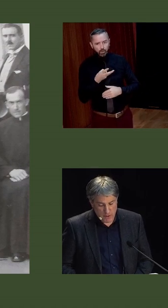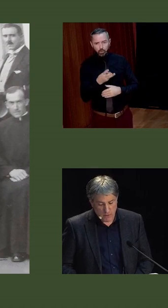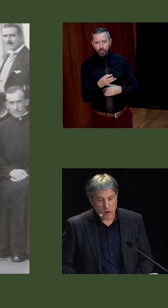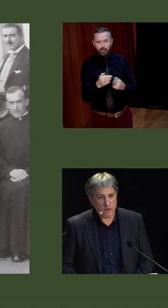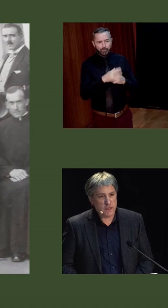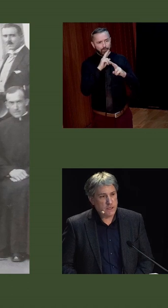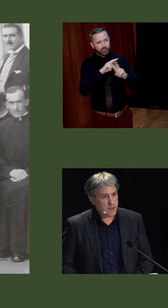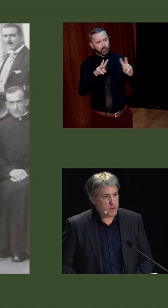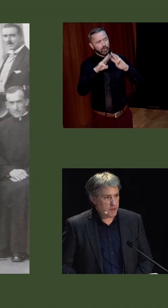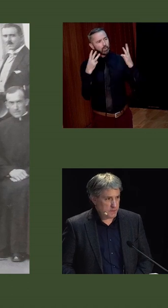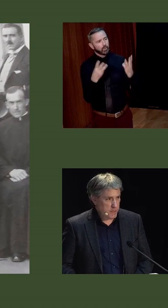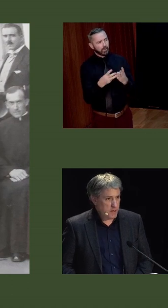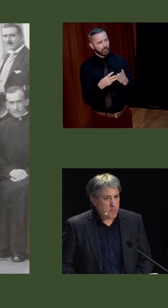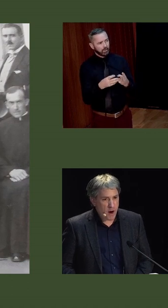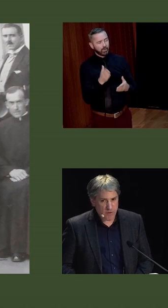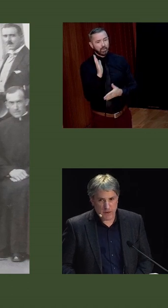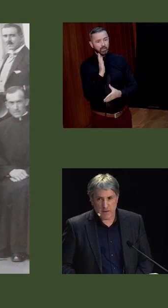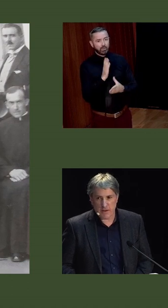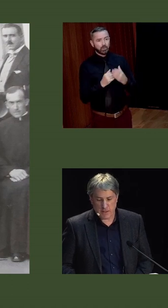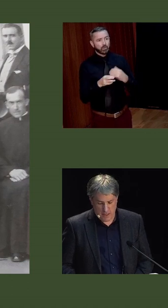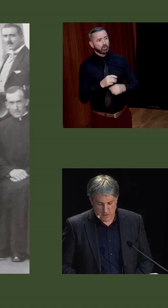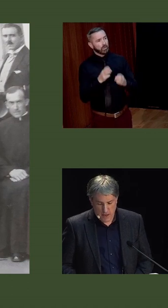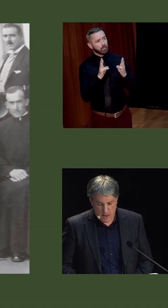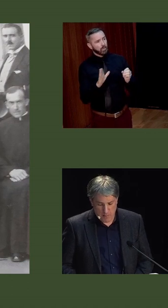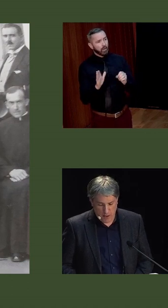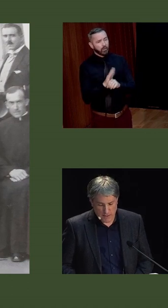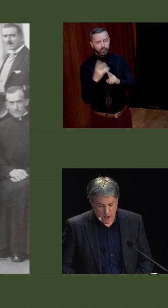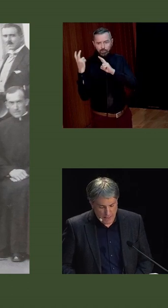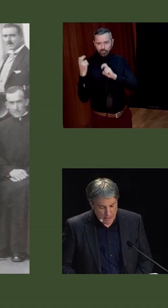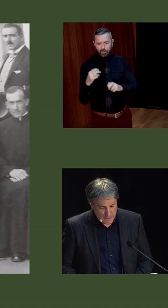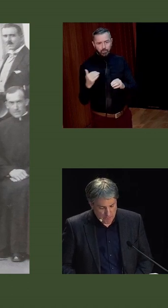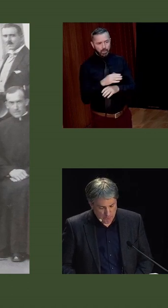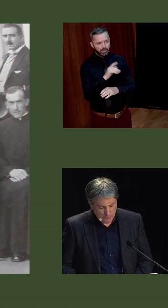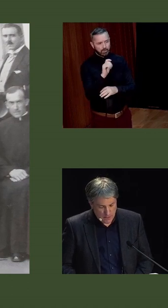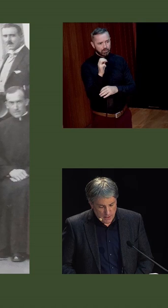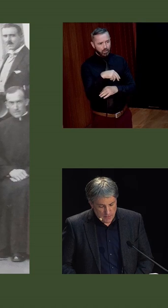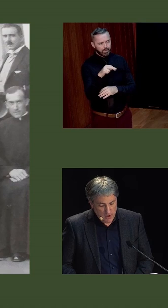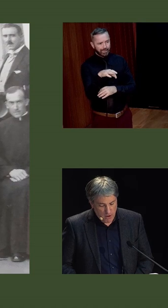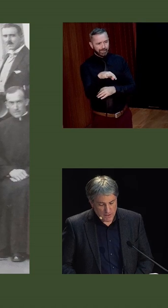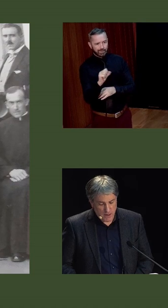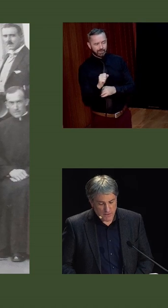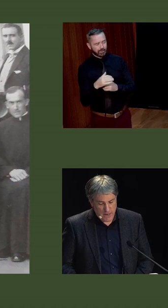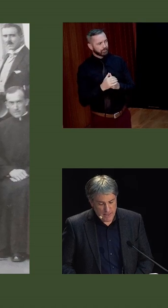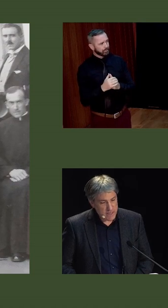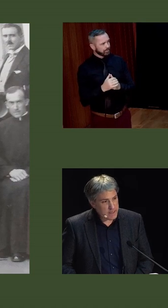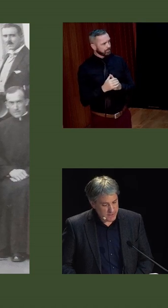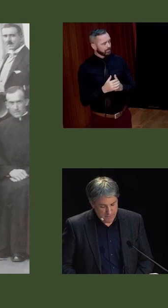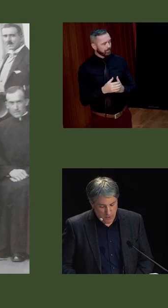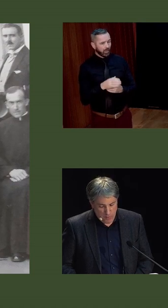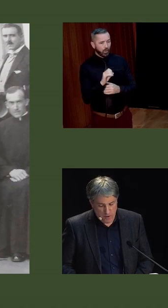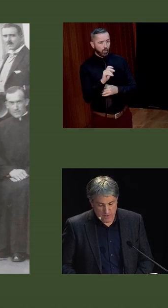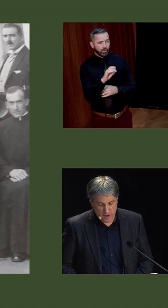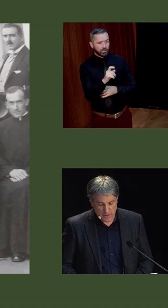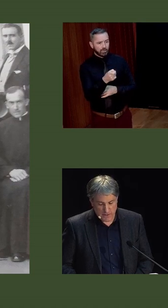way of viewing the world, something that has been powerfully investigated by Tom Inglis. The orthodox and